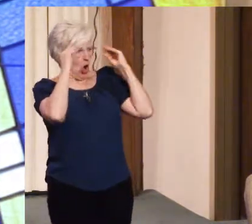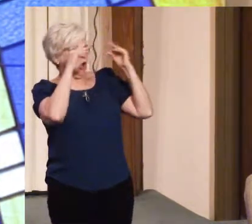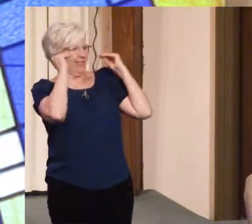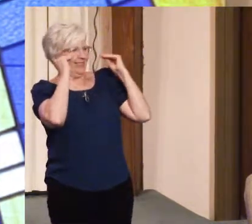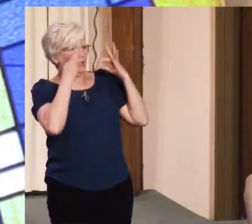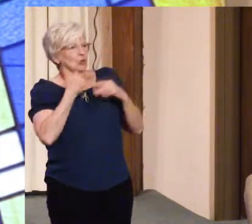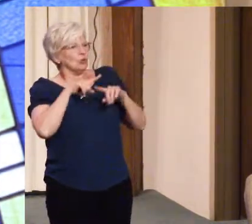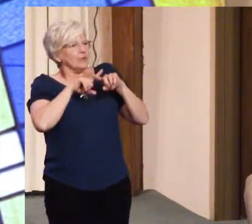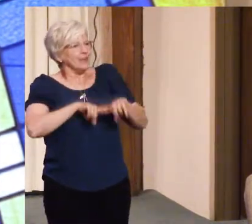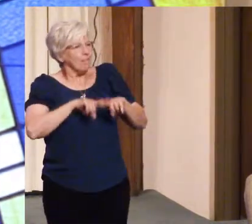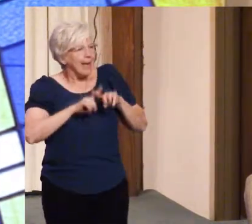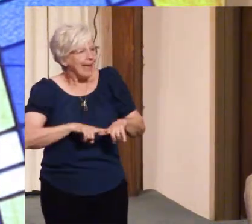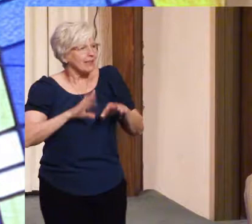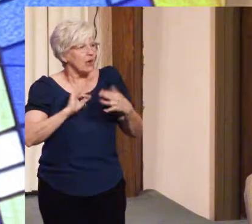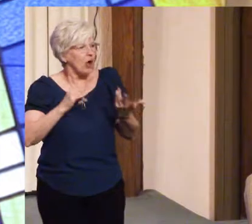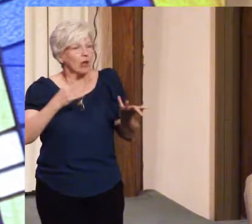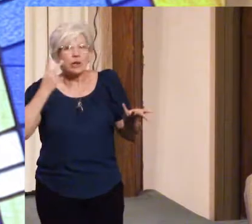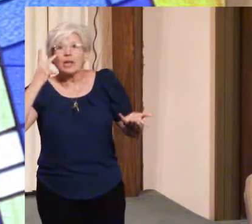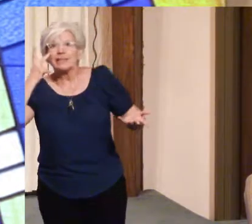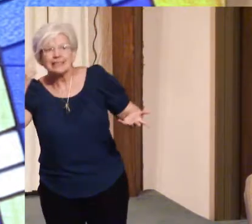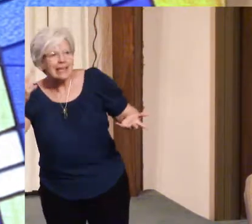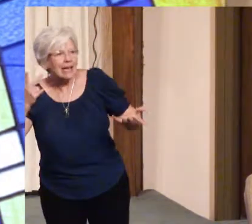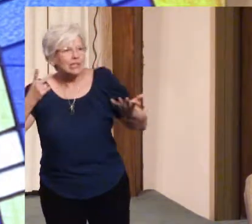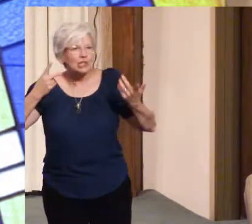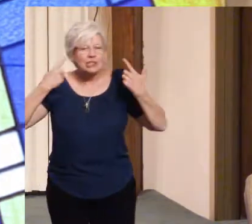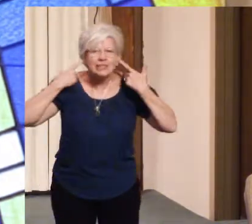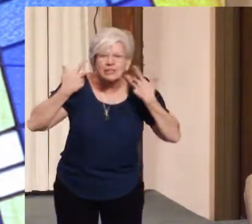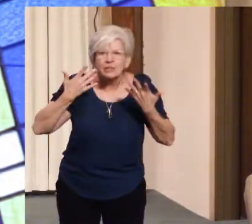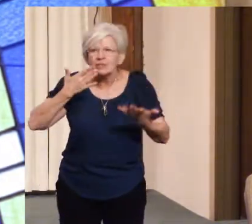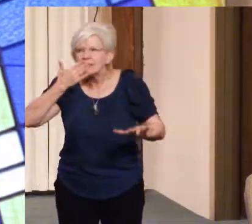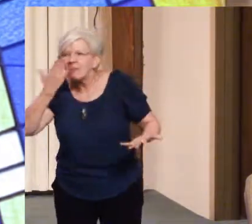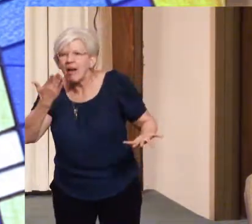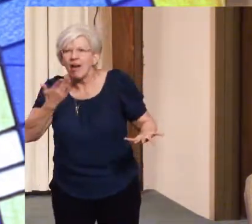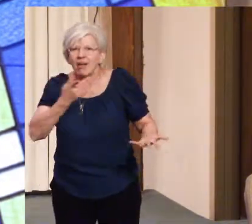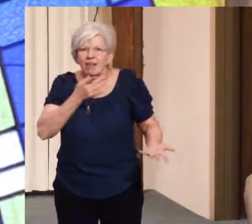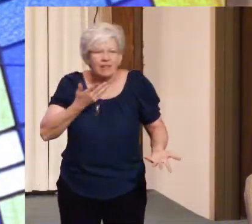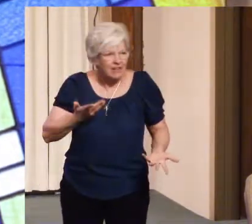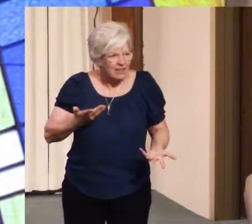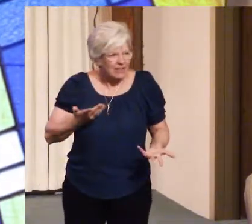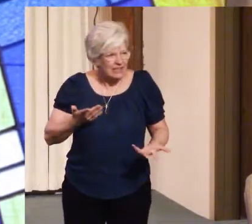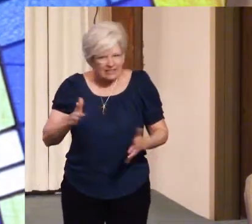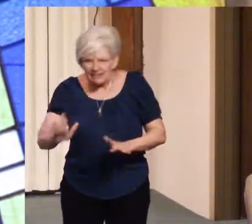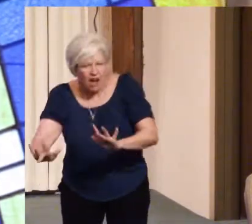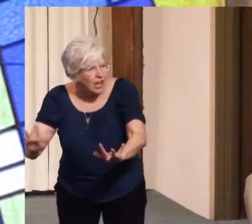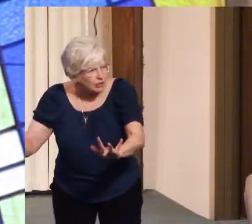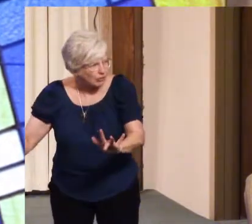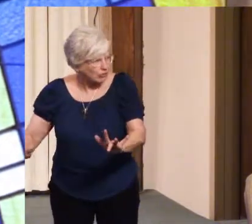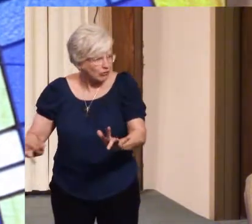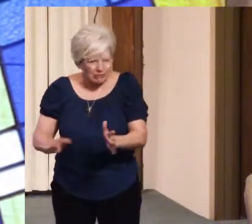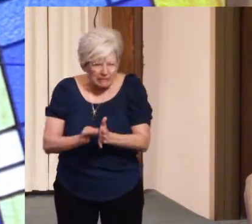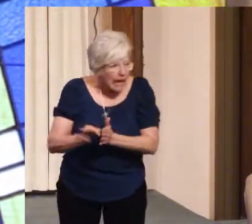things that we can touch, the things that we can smell, see, hear, taste, count.